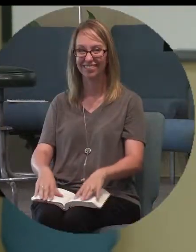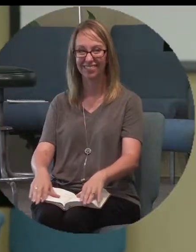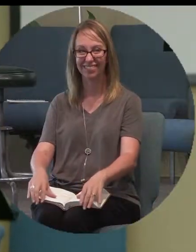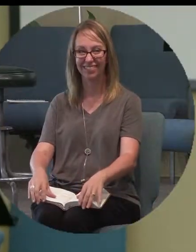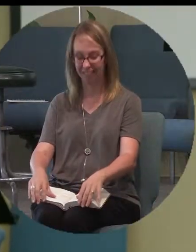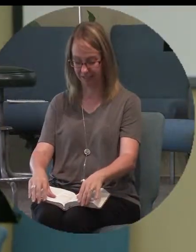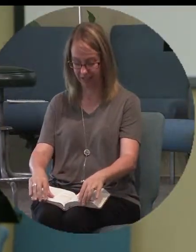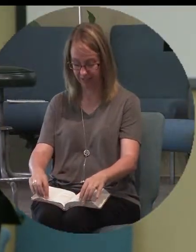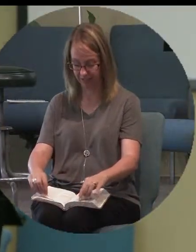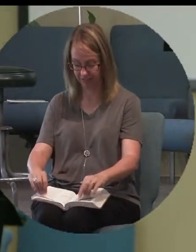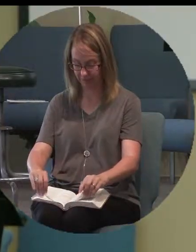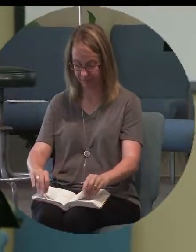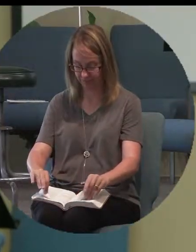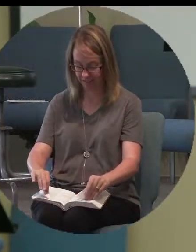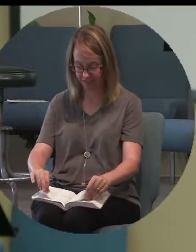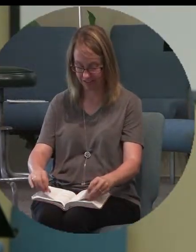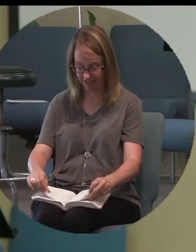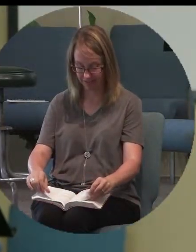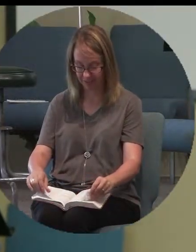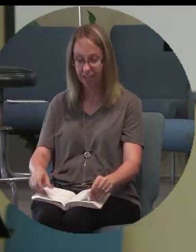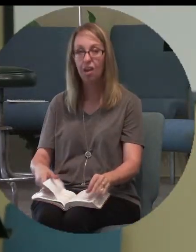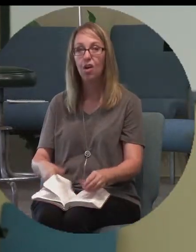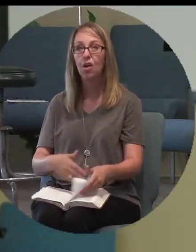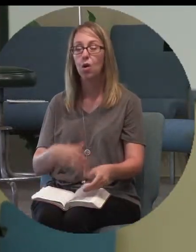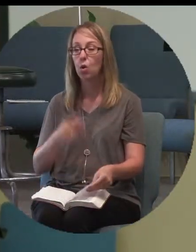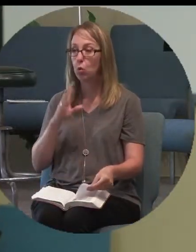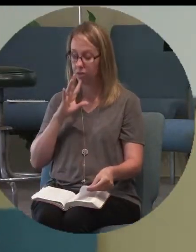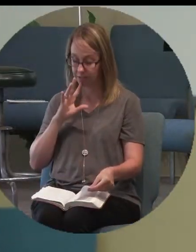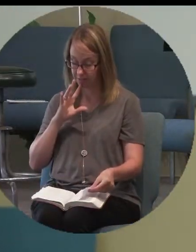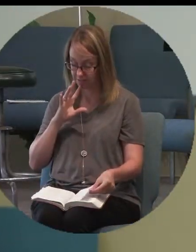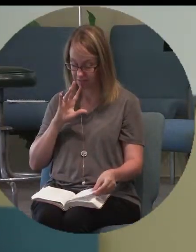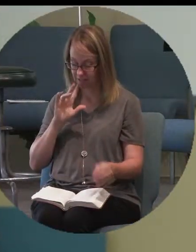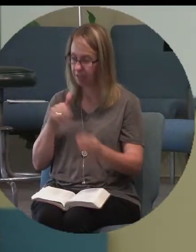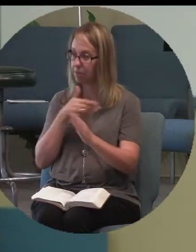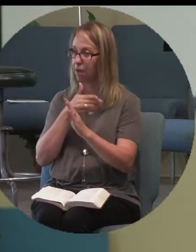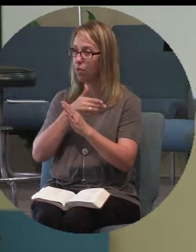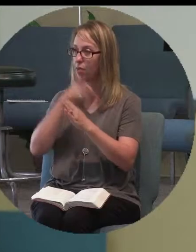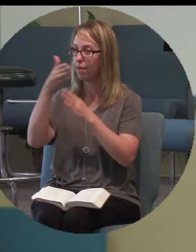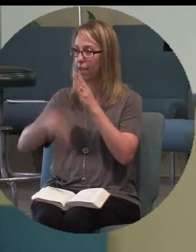All we're coming to the end of our look at life through the eyes.